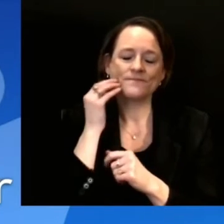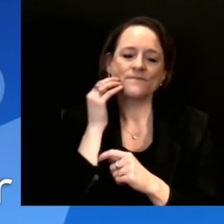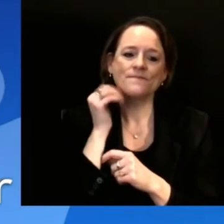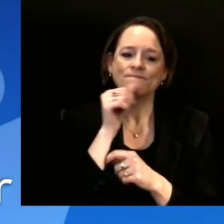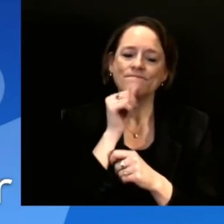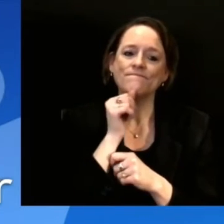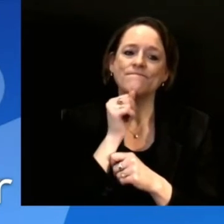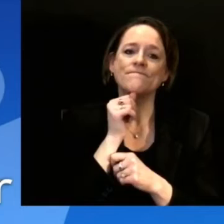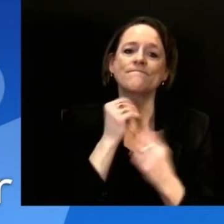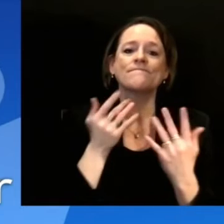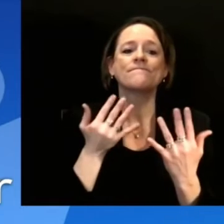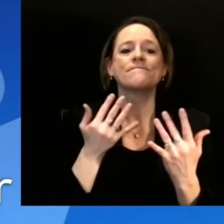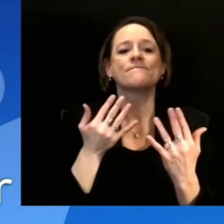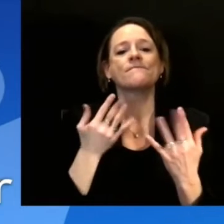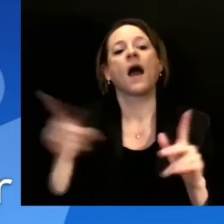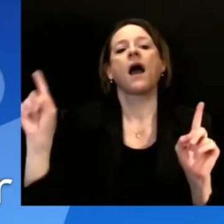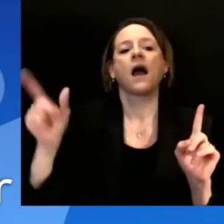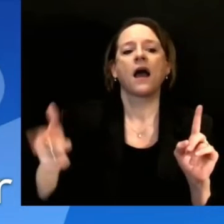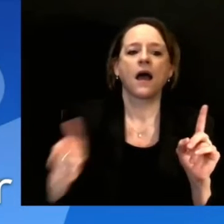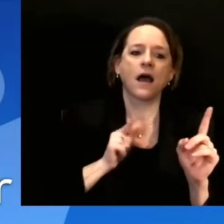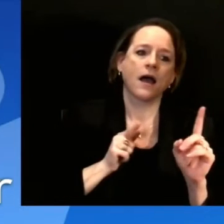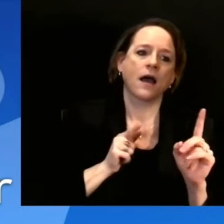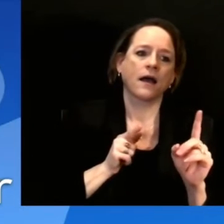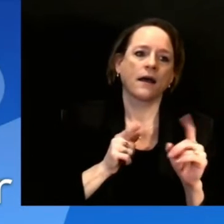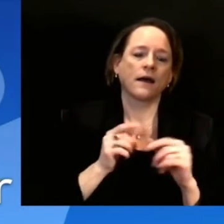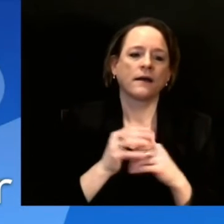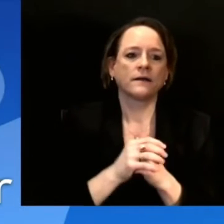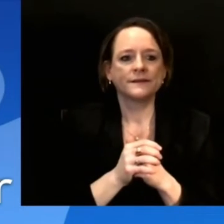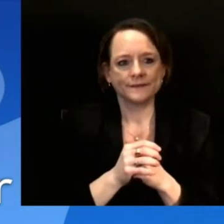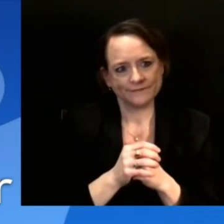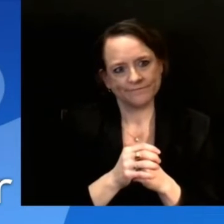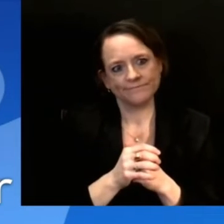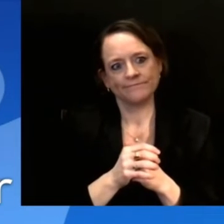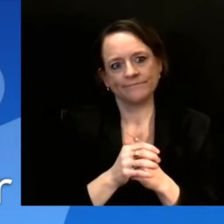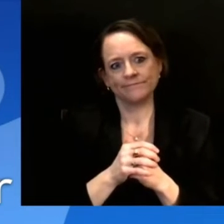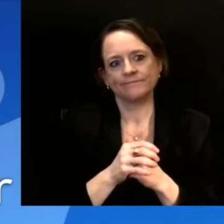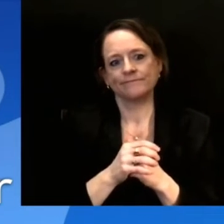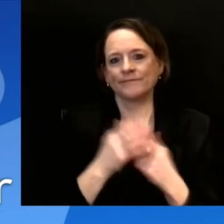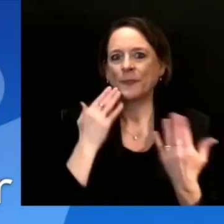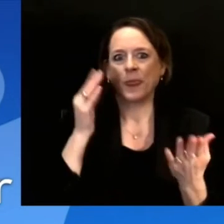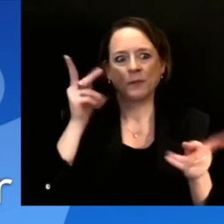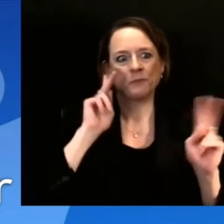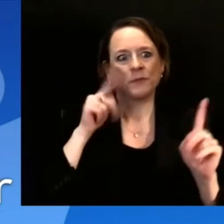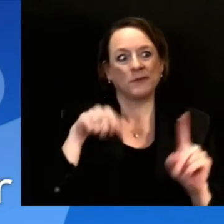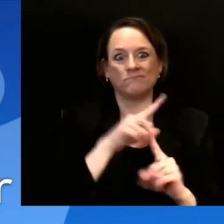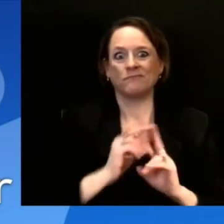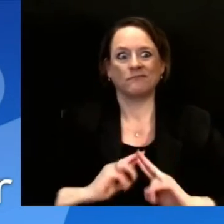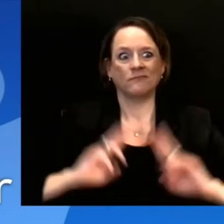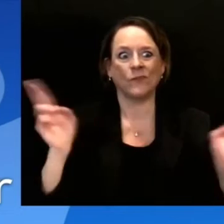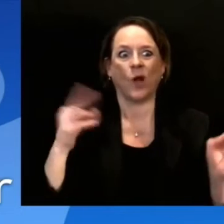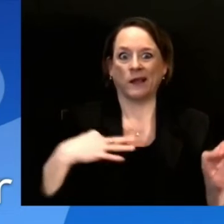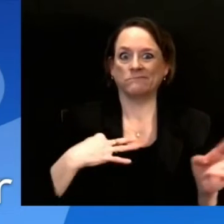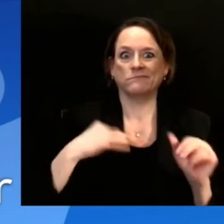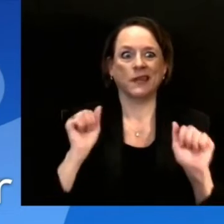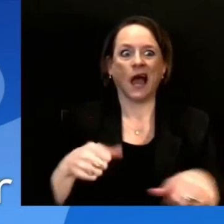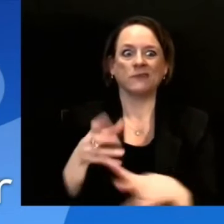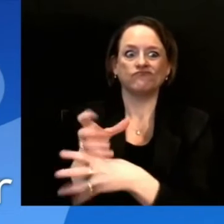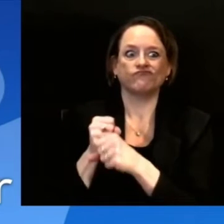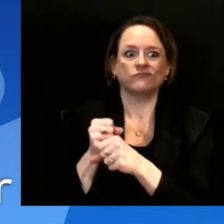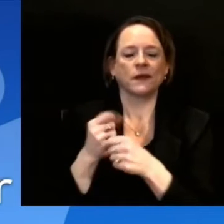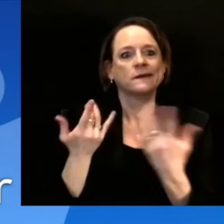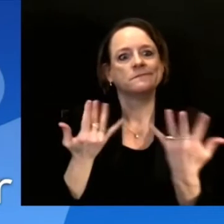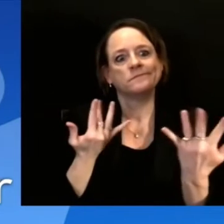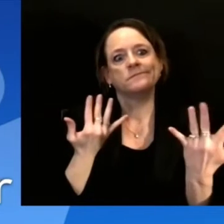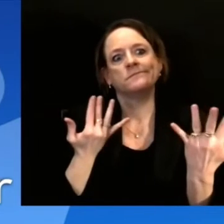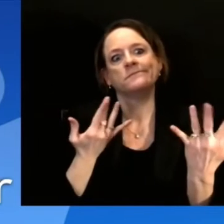in these current phases that are waiting, are you saying that there are certain areas in the state where supply is higher than demand or